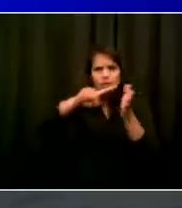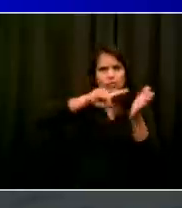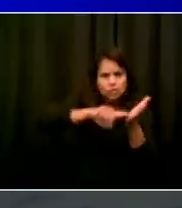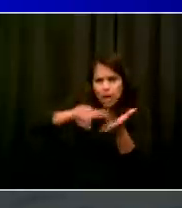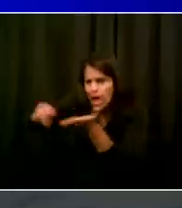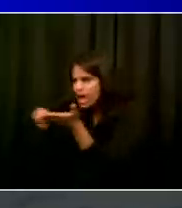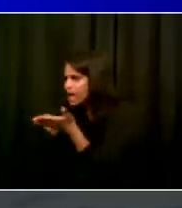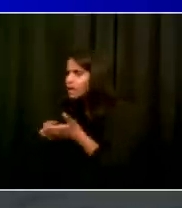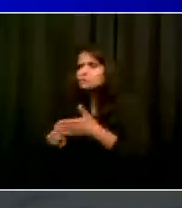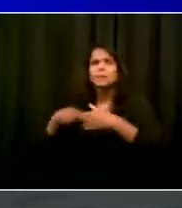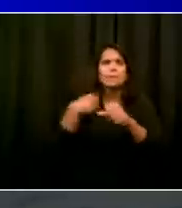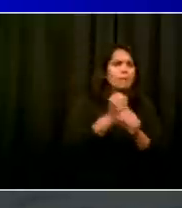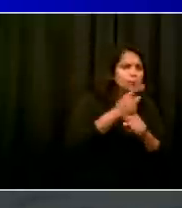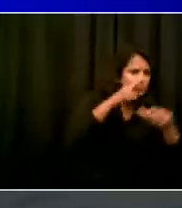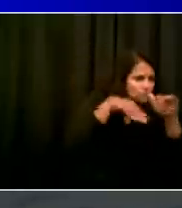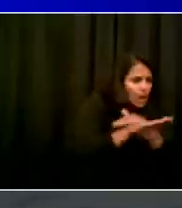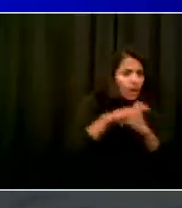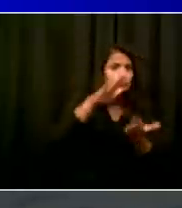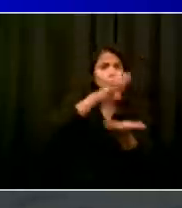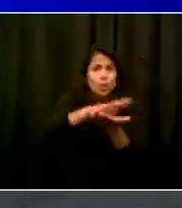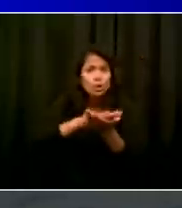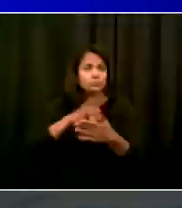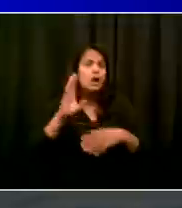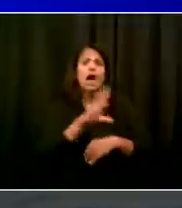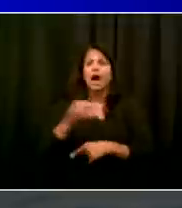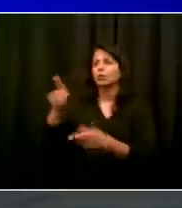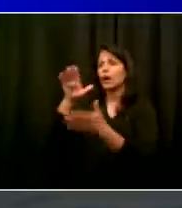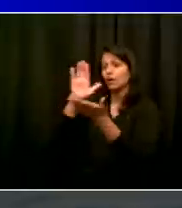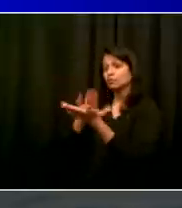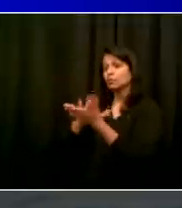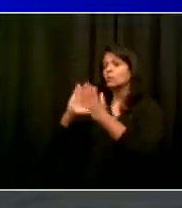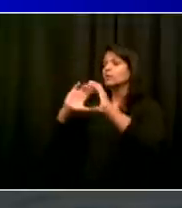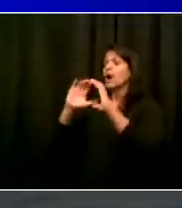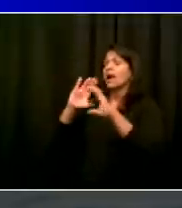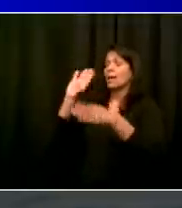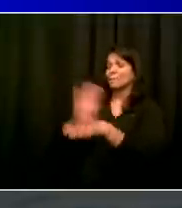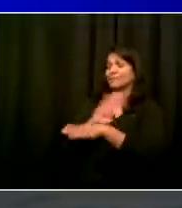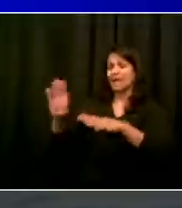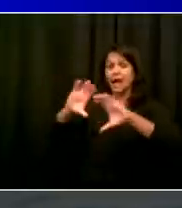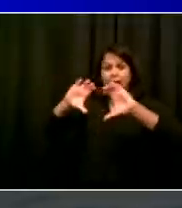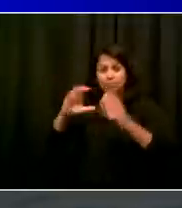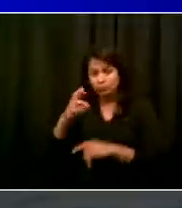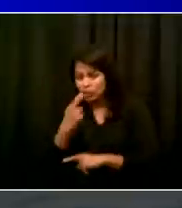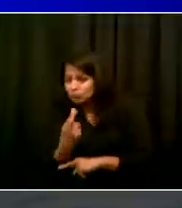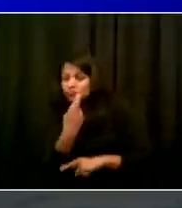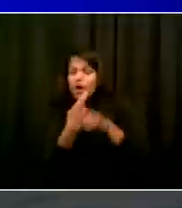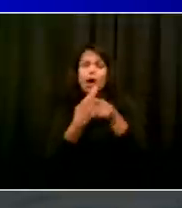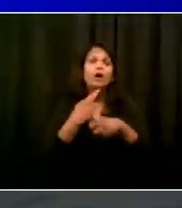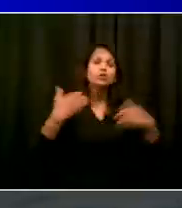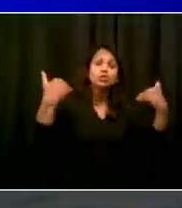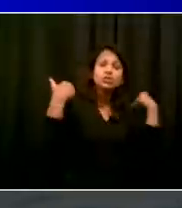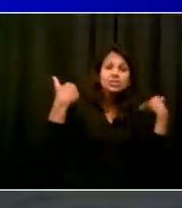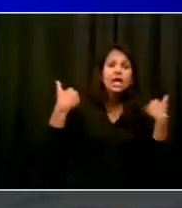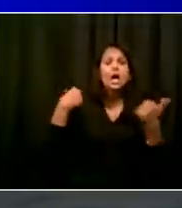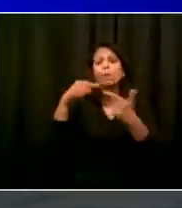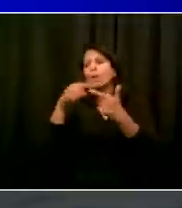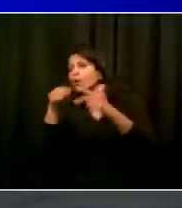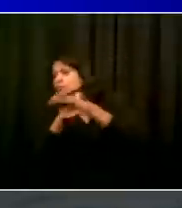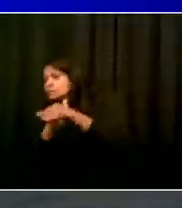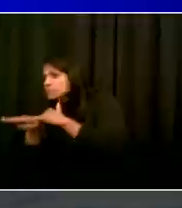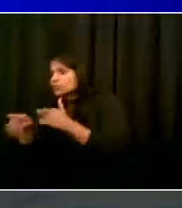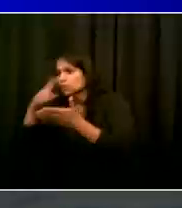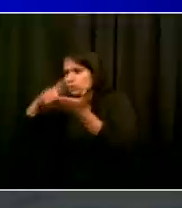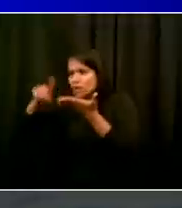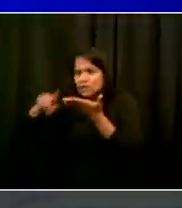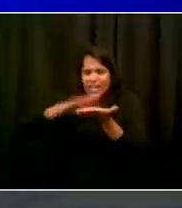are instances of noncompliance. A reminder, businesses can be fined or shut down, so there will be individual work throughout the community, going